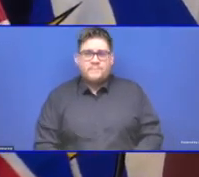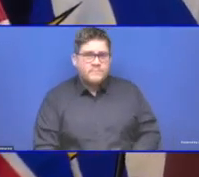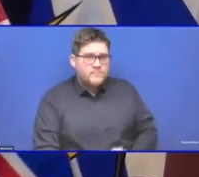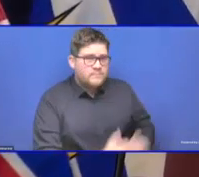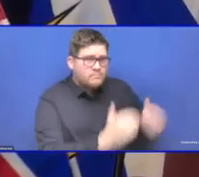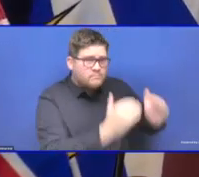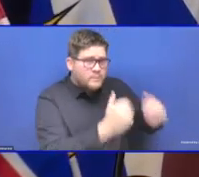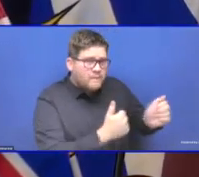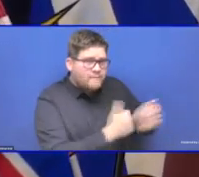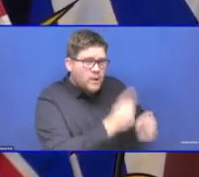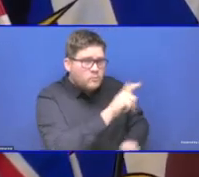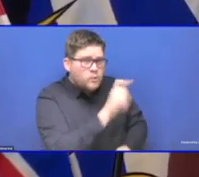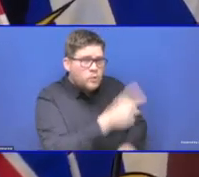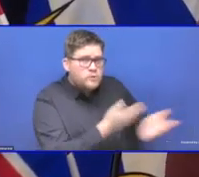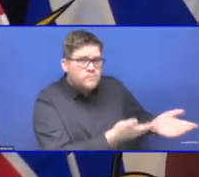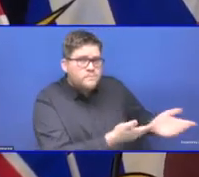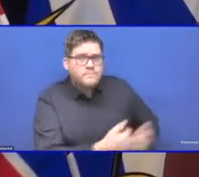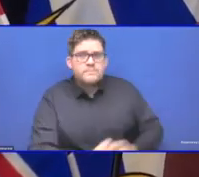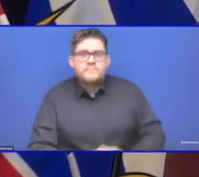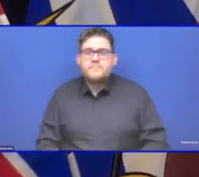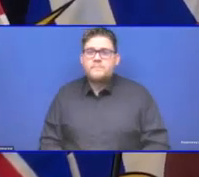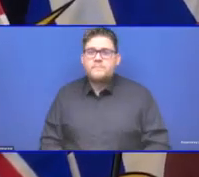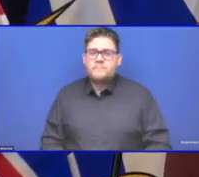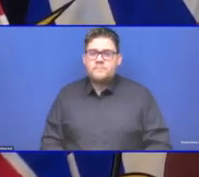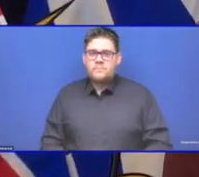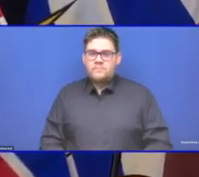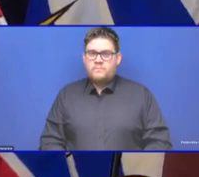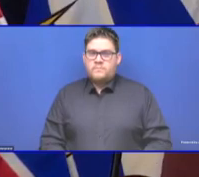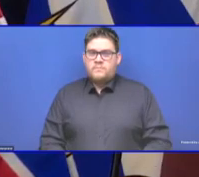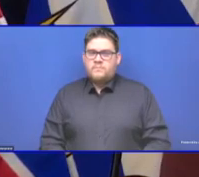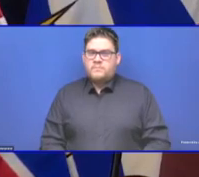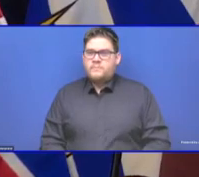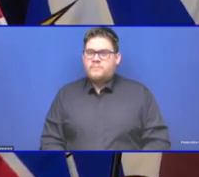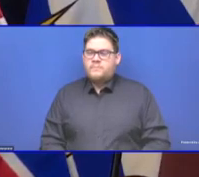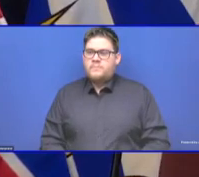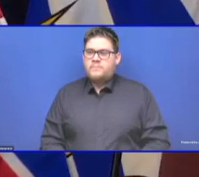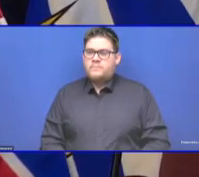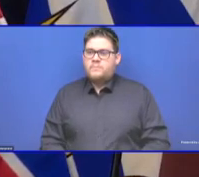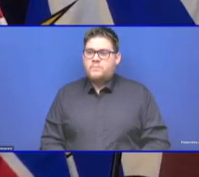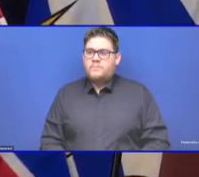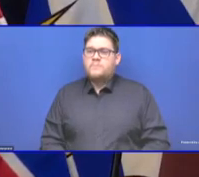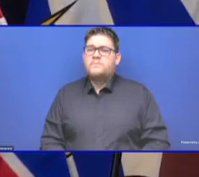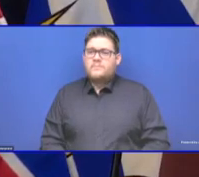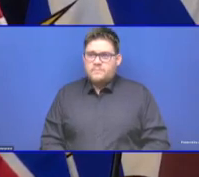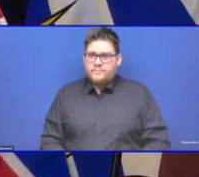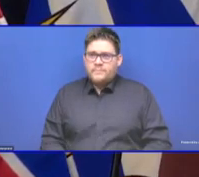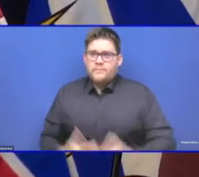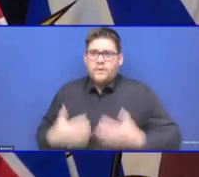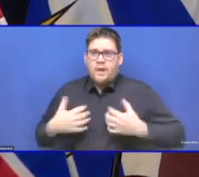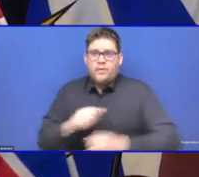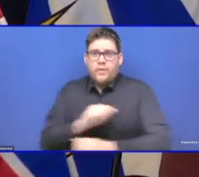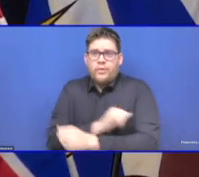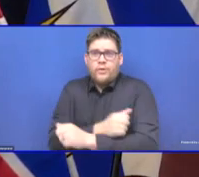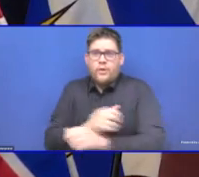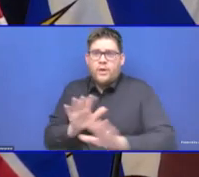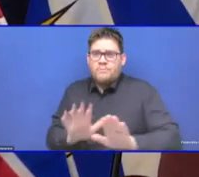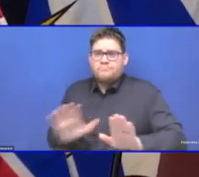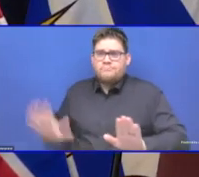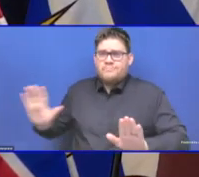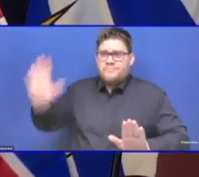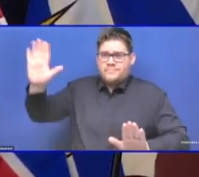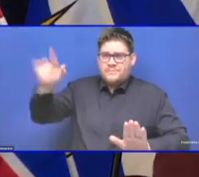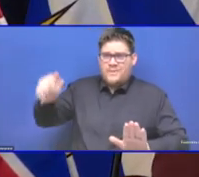authorities, where there are higher numbers of health care workers that aren't getting vaccinated, how will you deal with that?